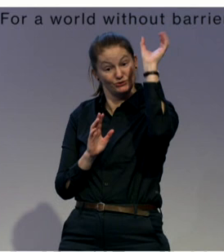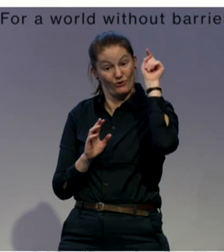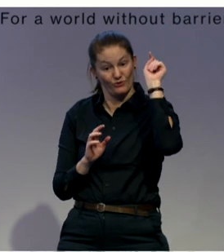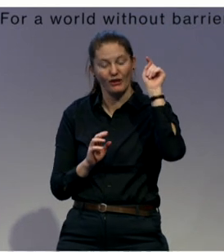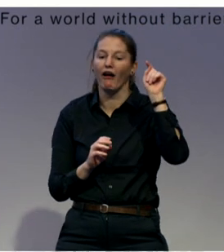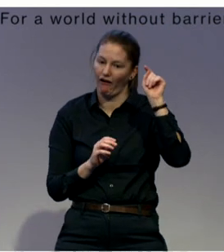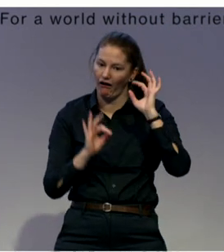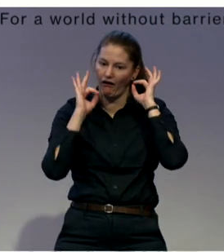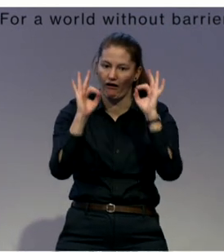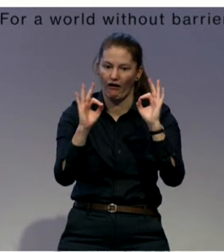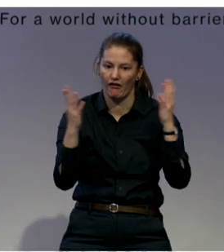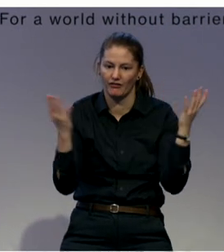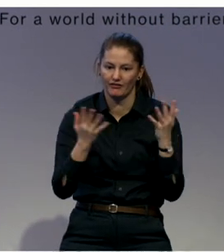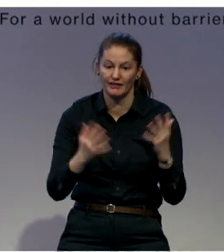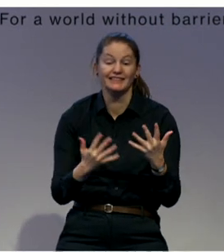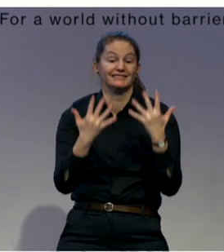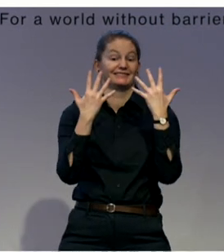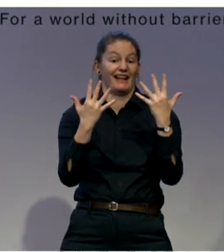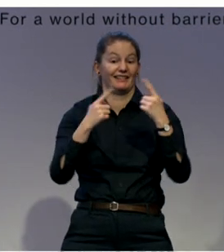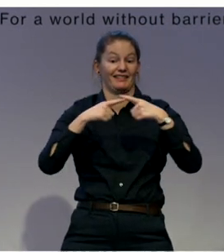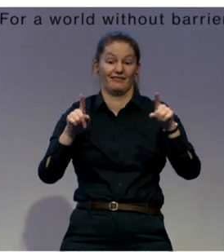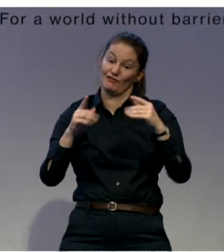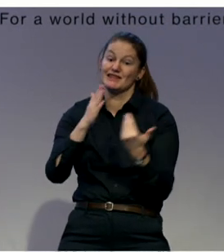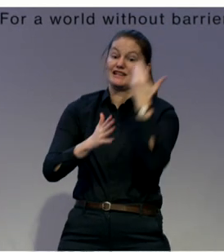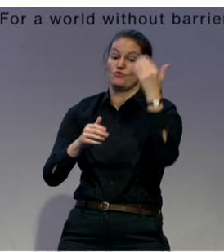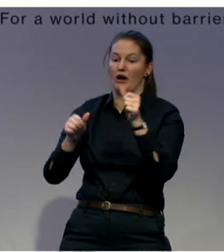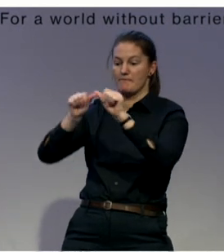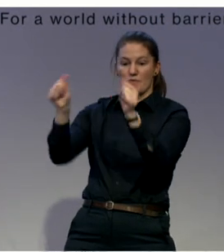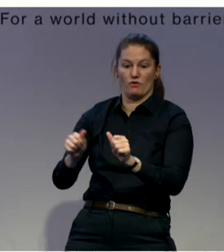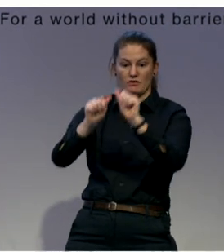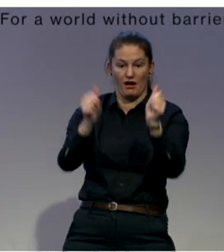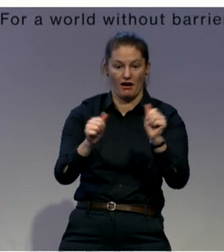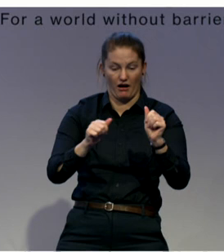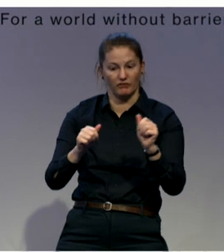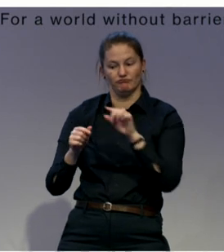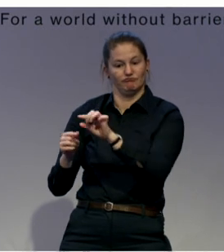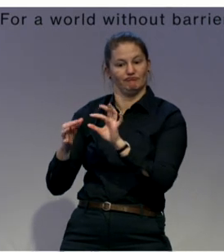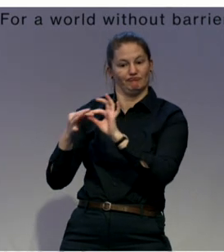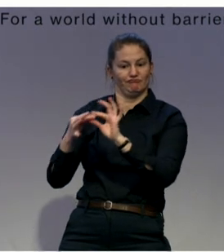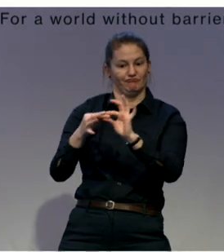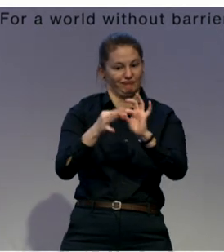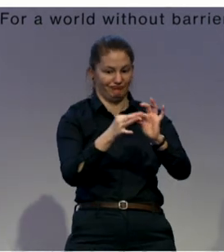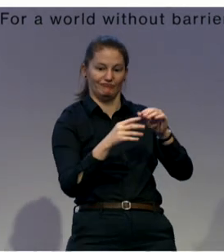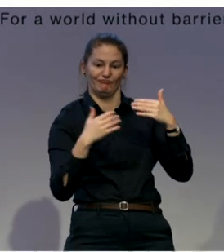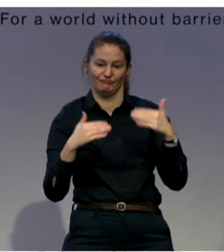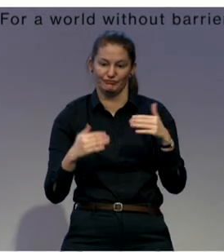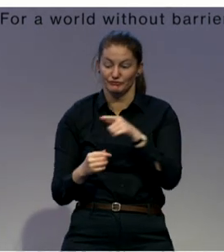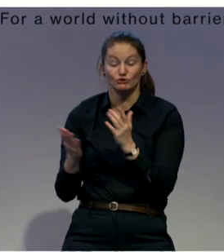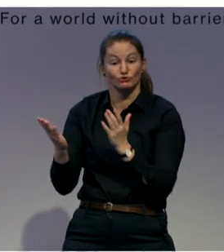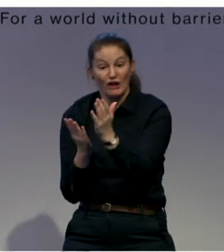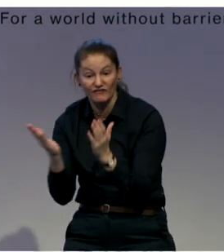community-based services. The services aimed to de-institutionalize persons with disabilities and